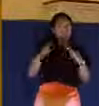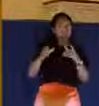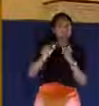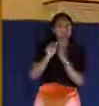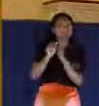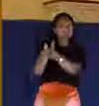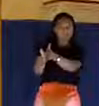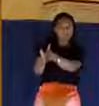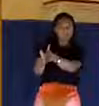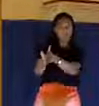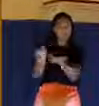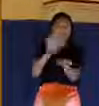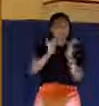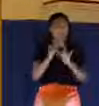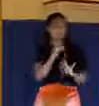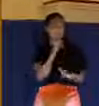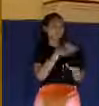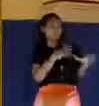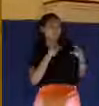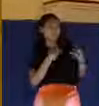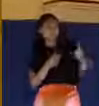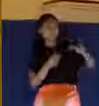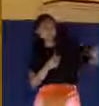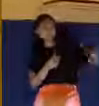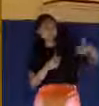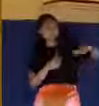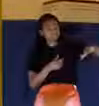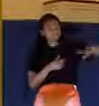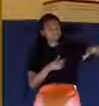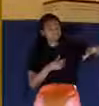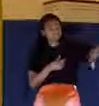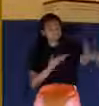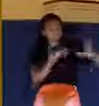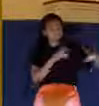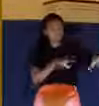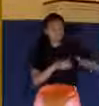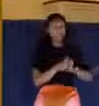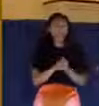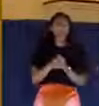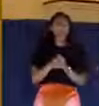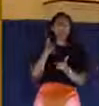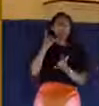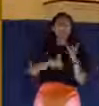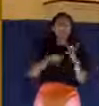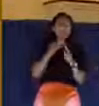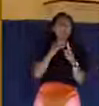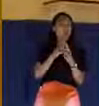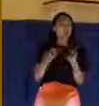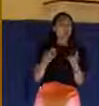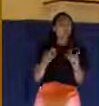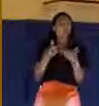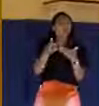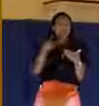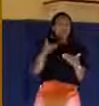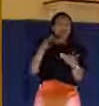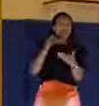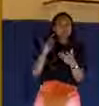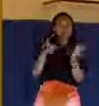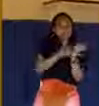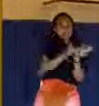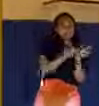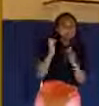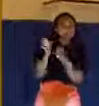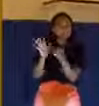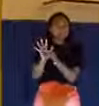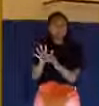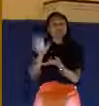offered him this, but he refused it. And then at one point, this is Jesus' last words before he's actually crucified. He turns